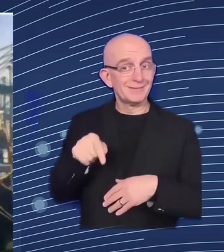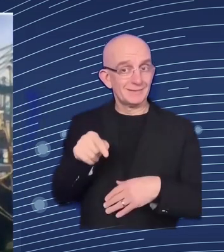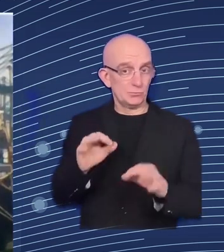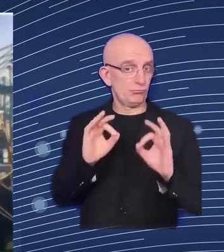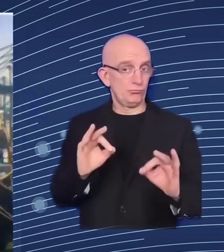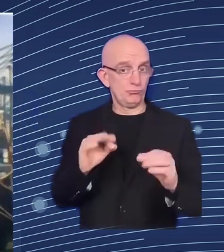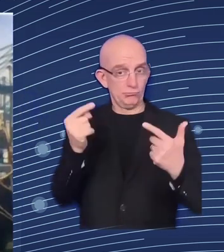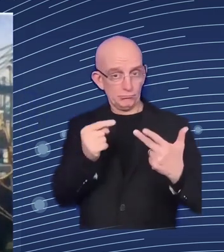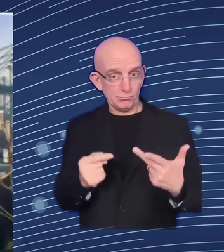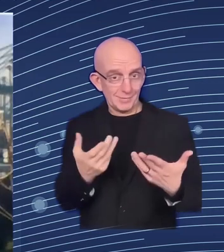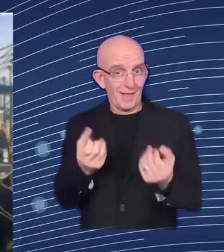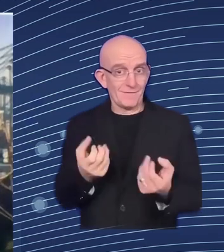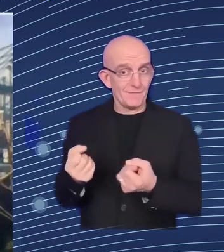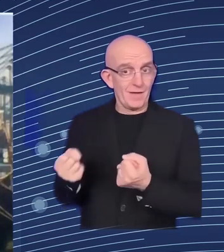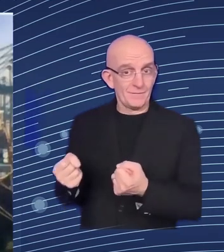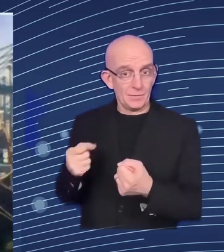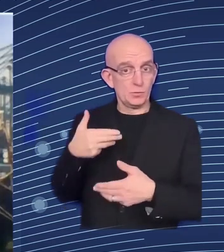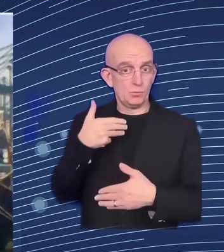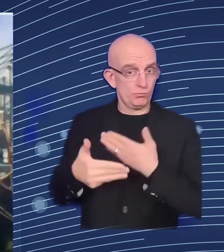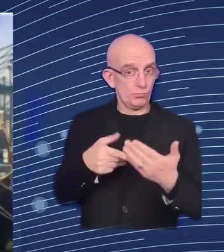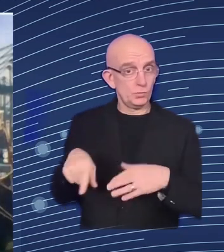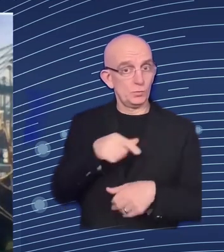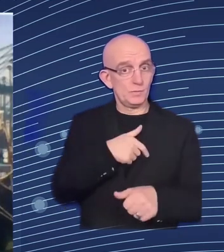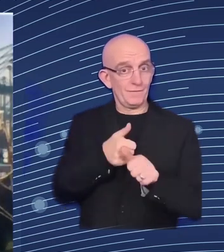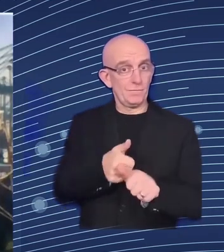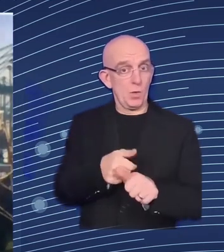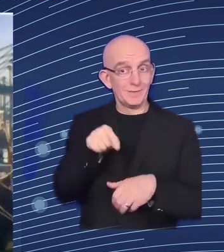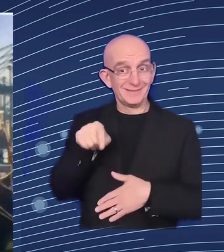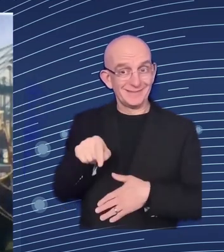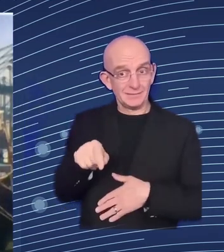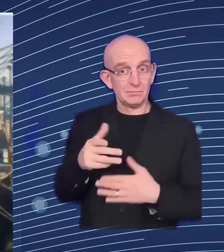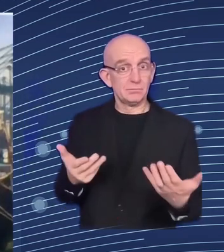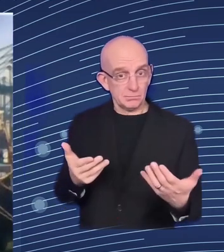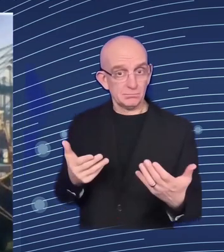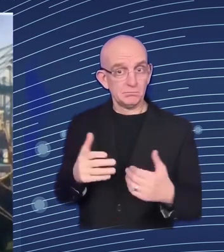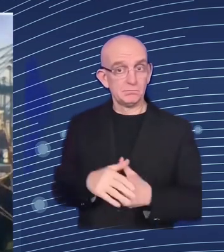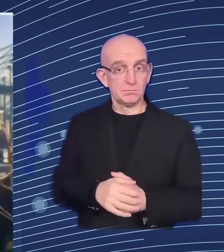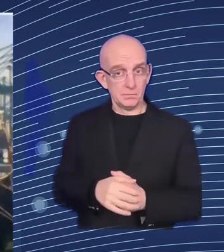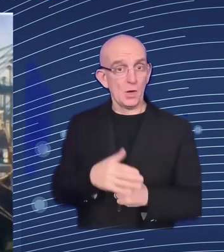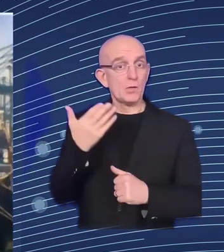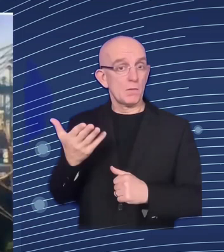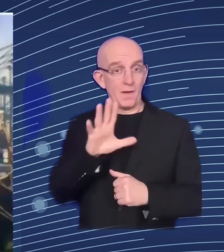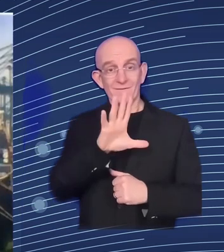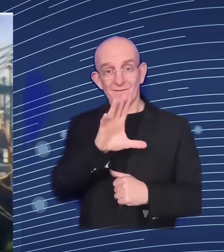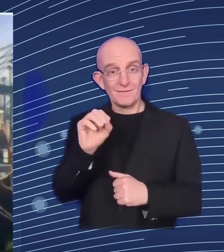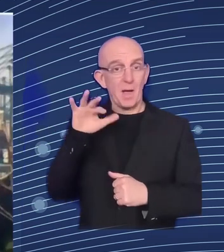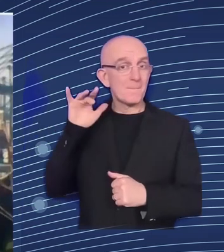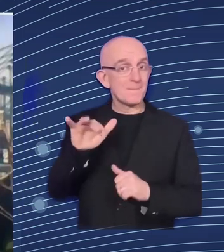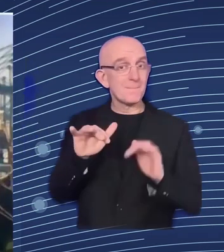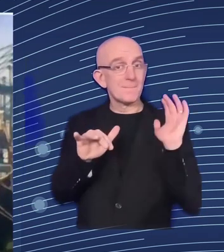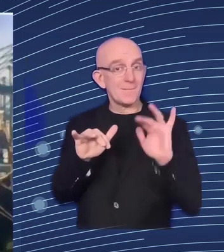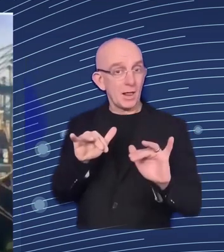um 50 billion for supporting the ukraine first and foremost the largest part of this is is budget support